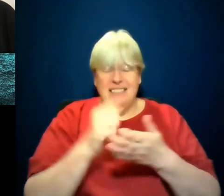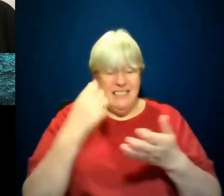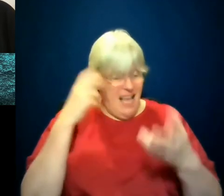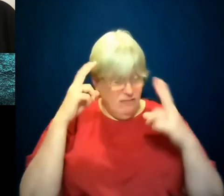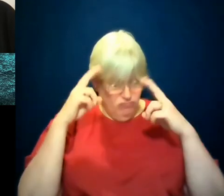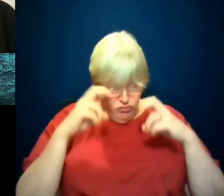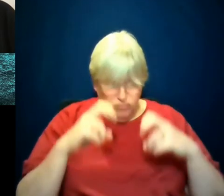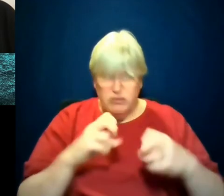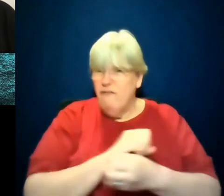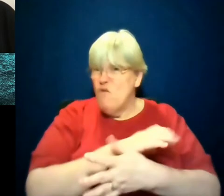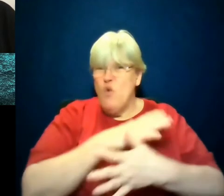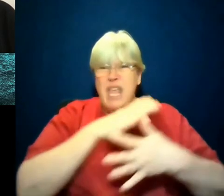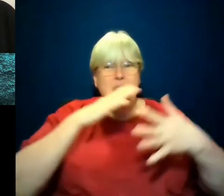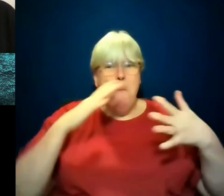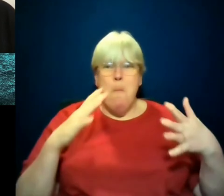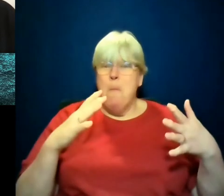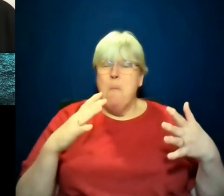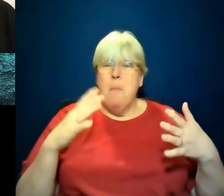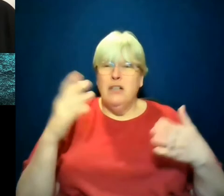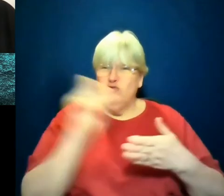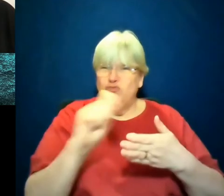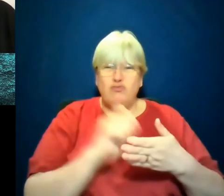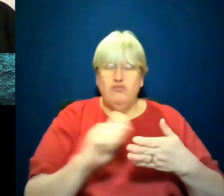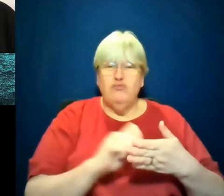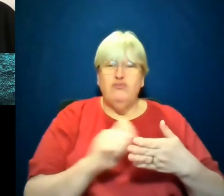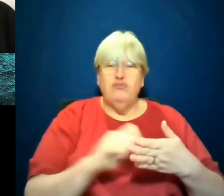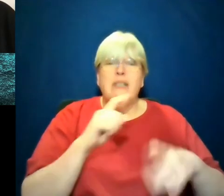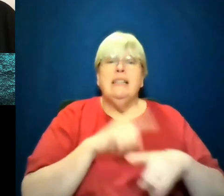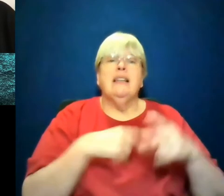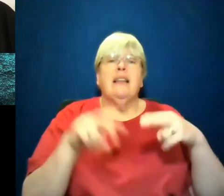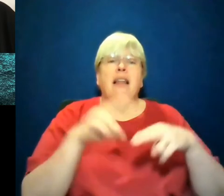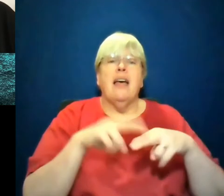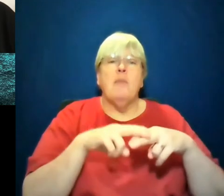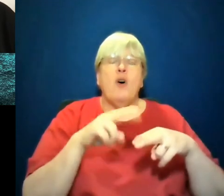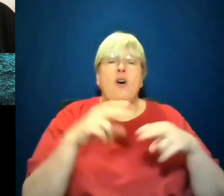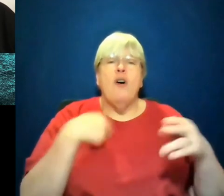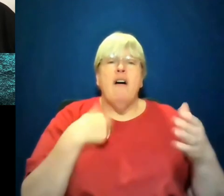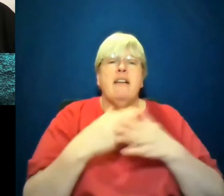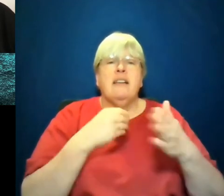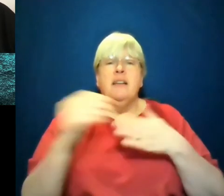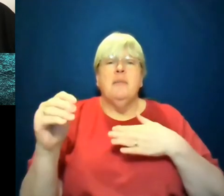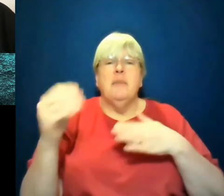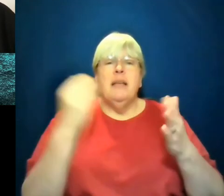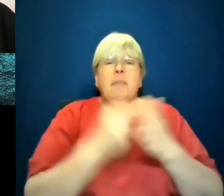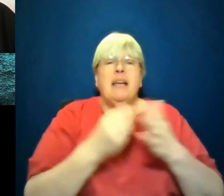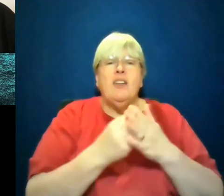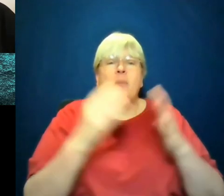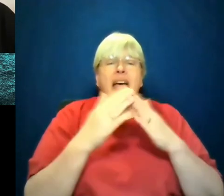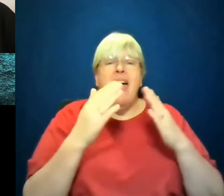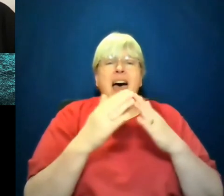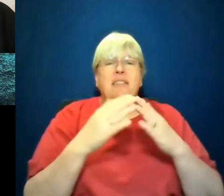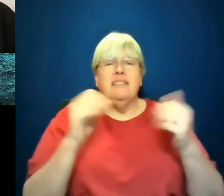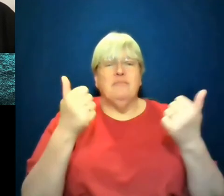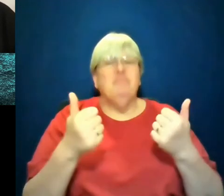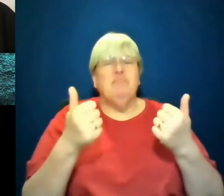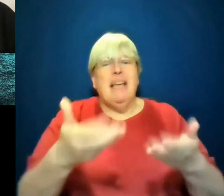think taking time off, I borrowed money on my house to write my first book. It was the greatest gift I ever gave to myself, because it helped me